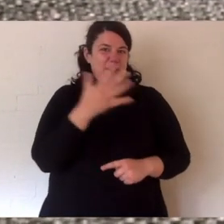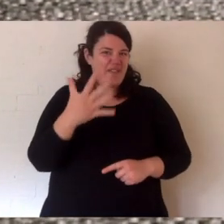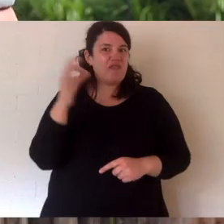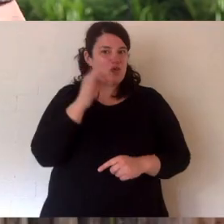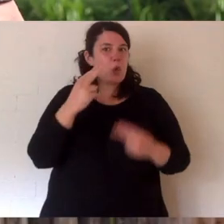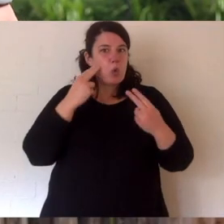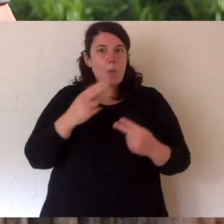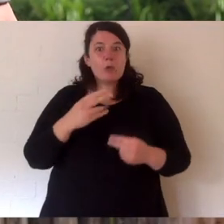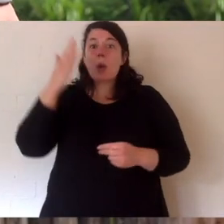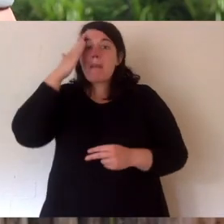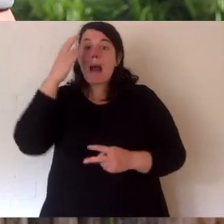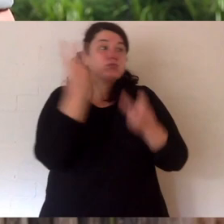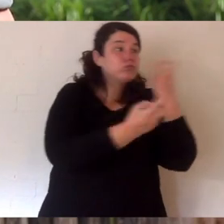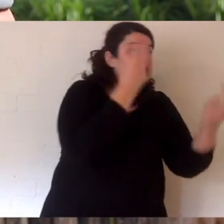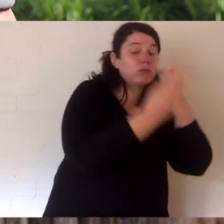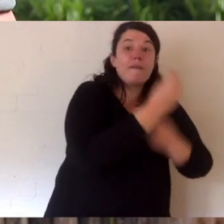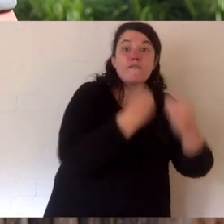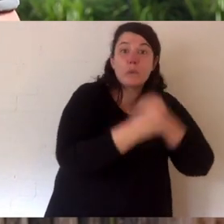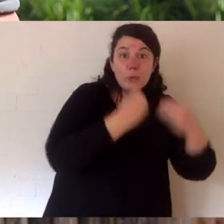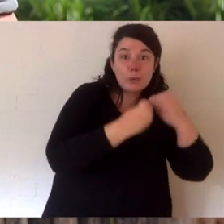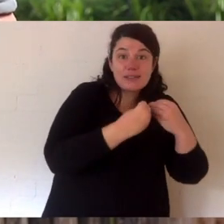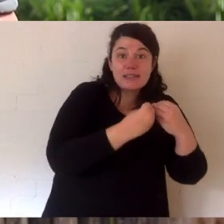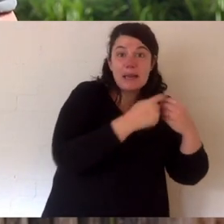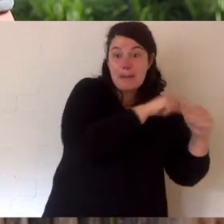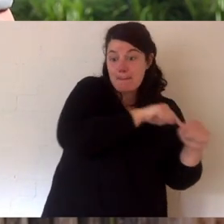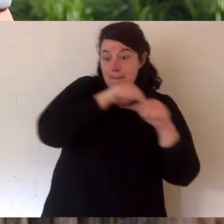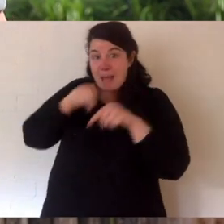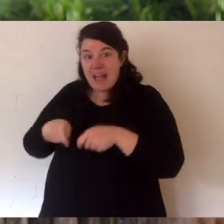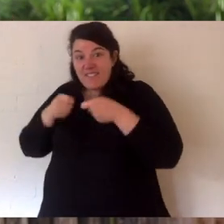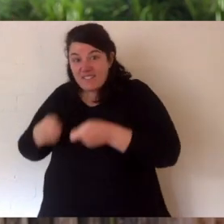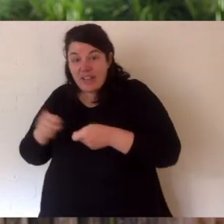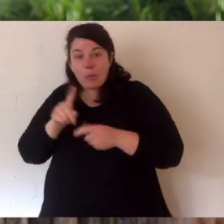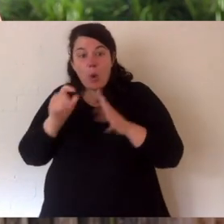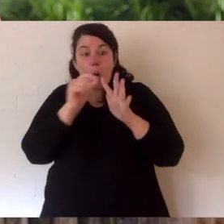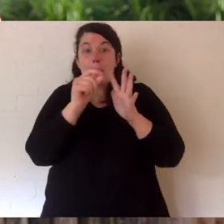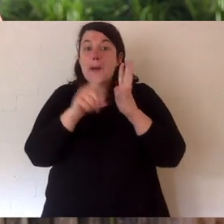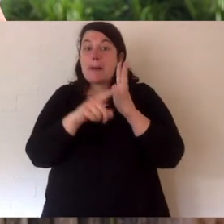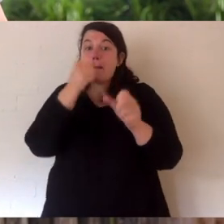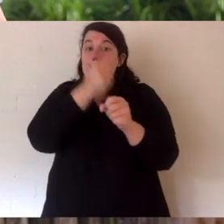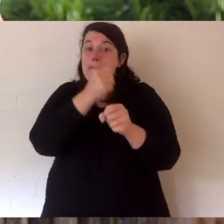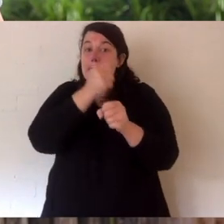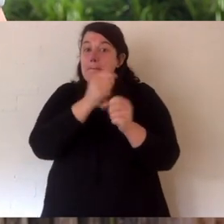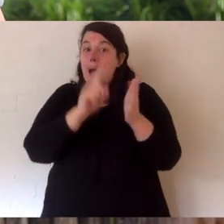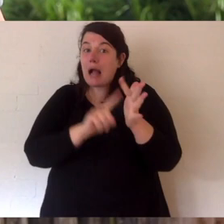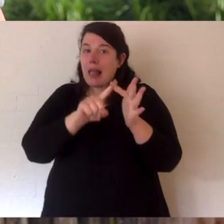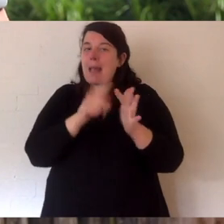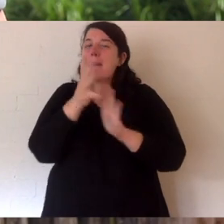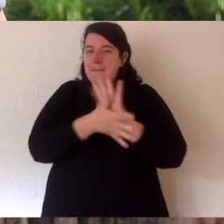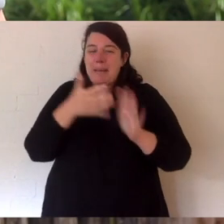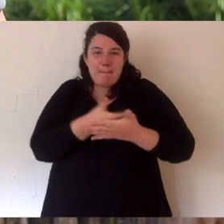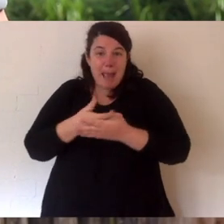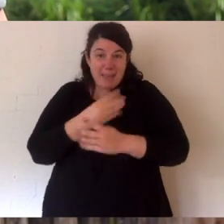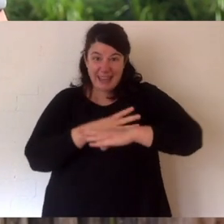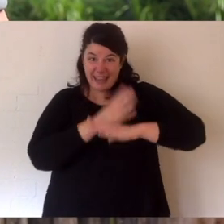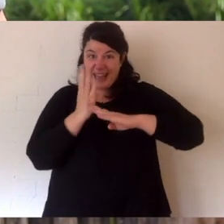anymore. But for echidnas, that's normal. So mum goes out and forages. She comes back and she feeds her puggle.